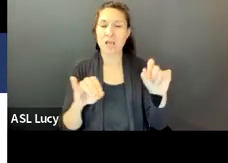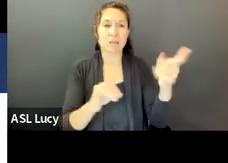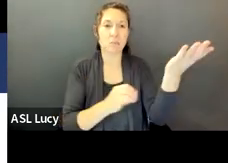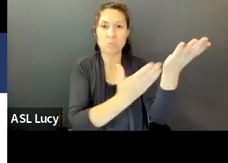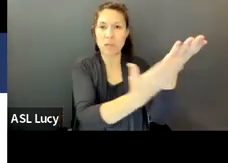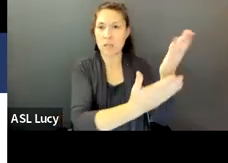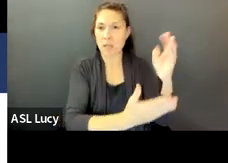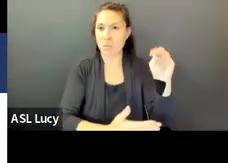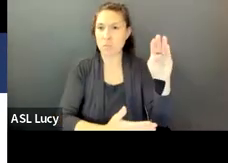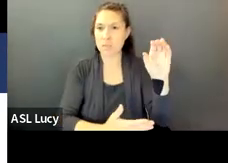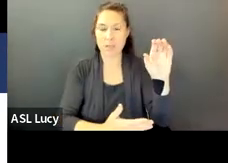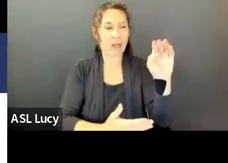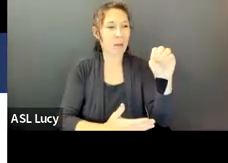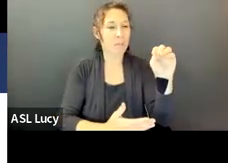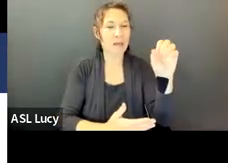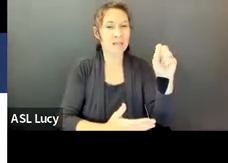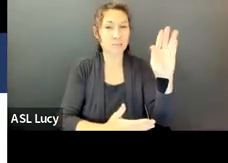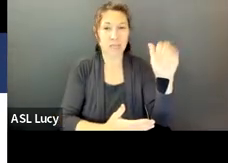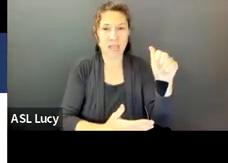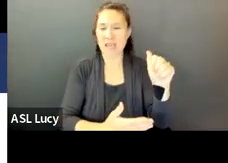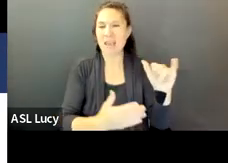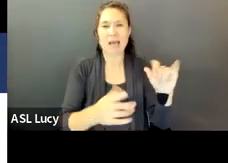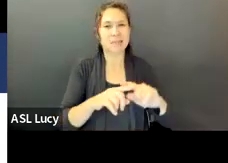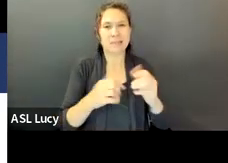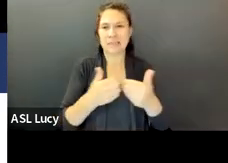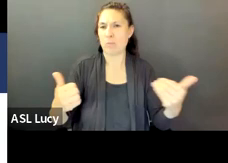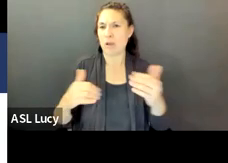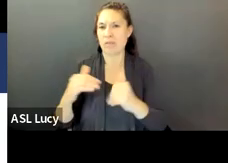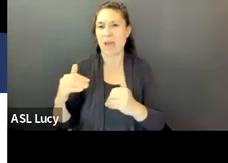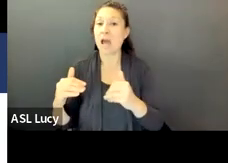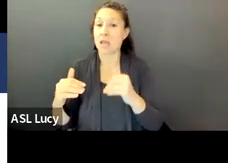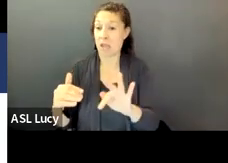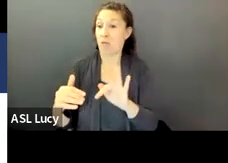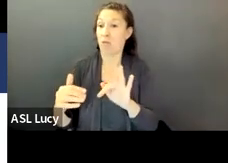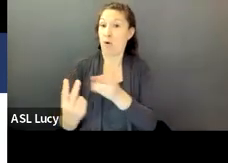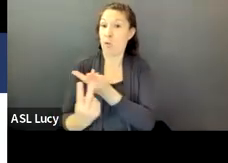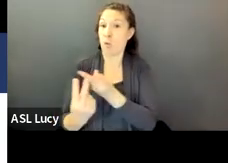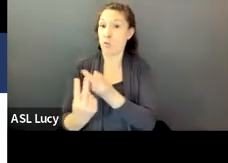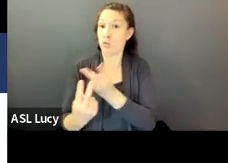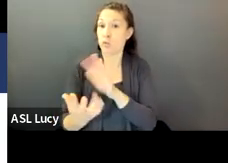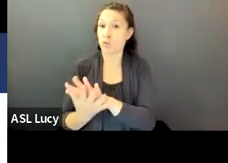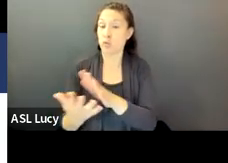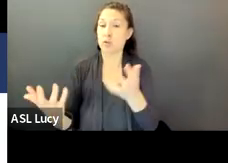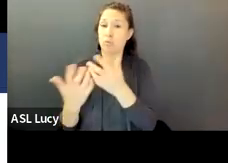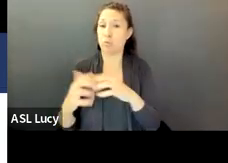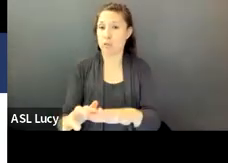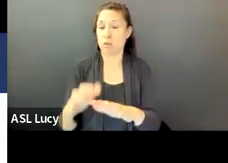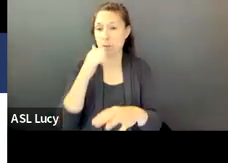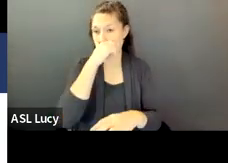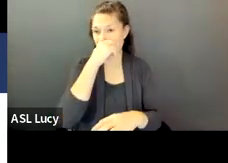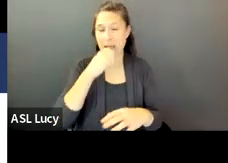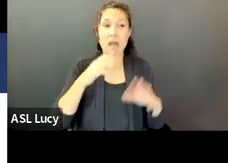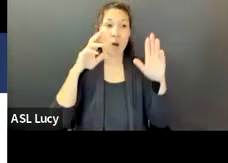We expect the MSBA to notify us of their decision by the end of 2023.